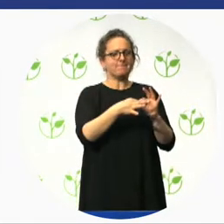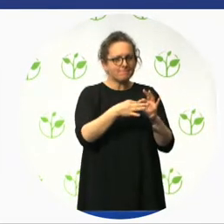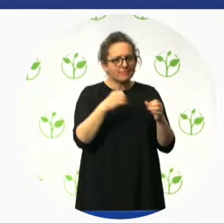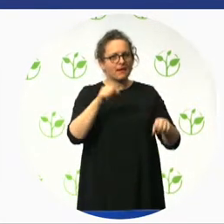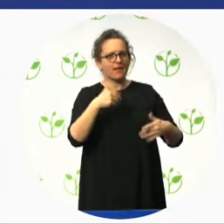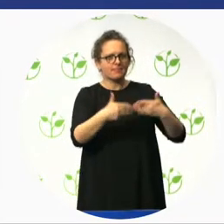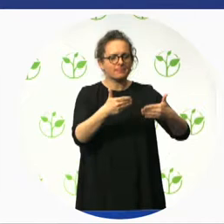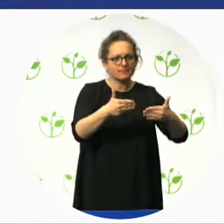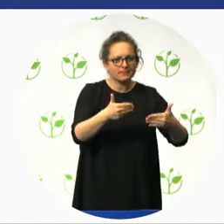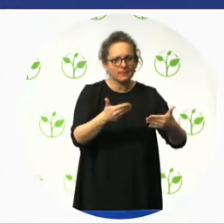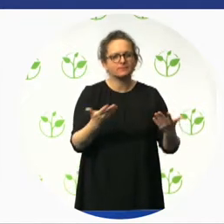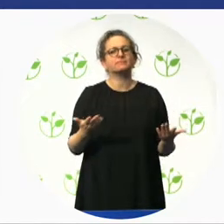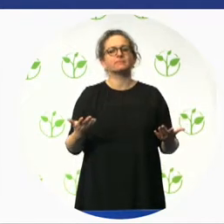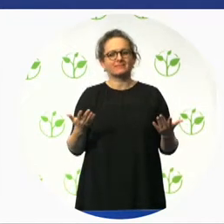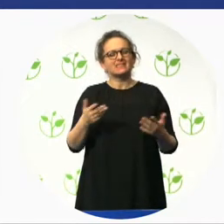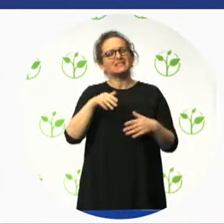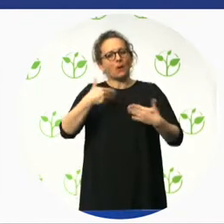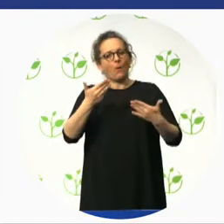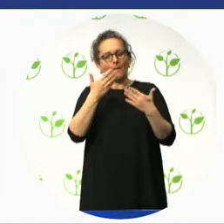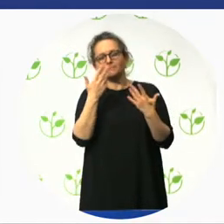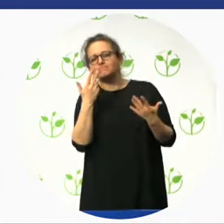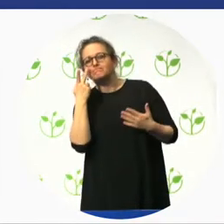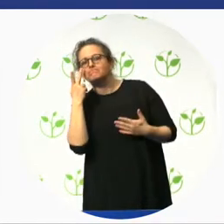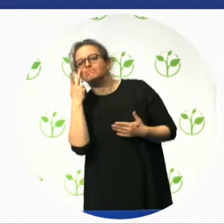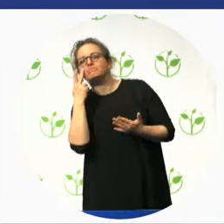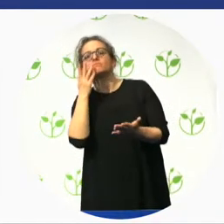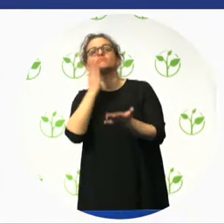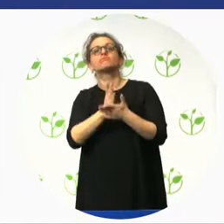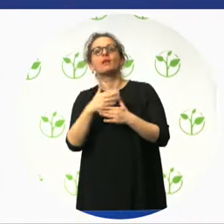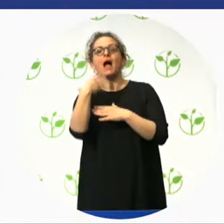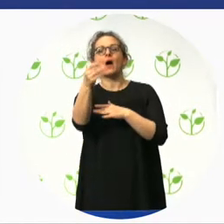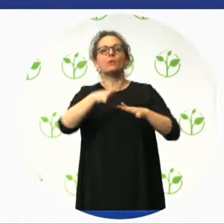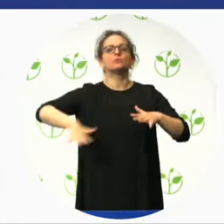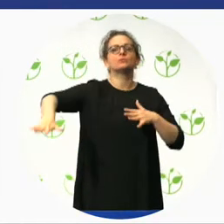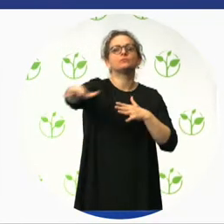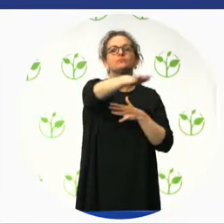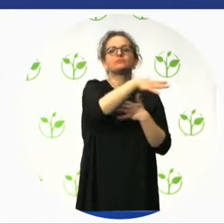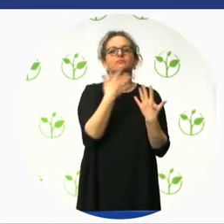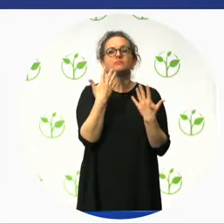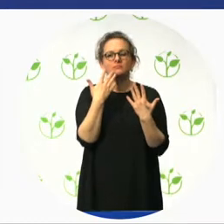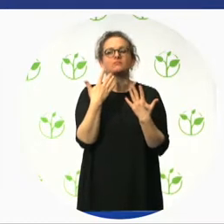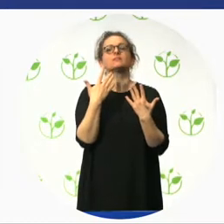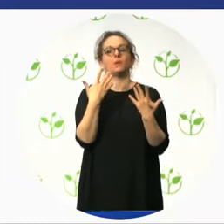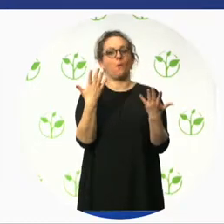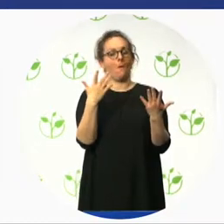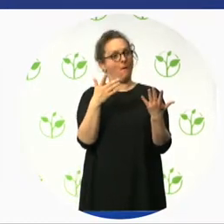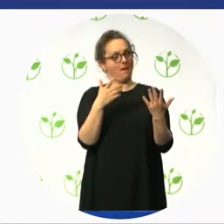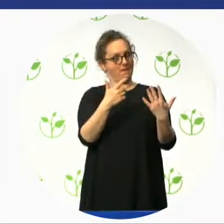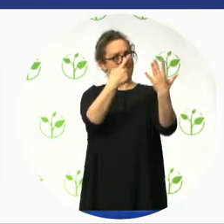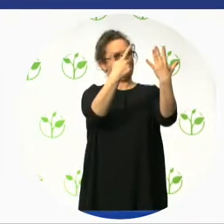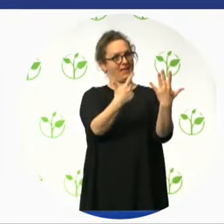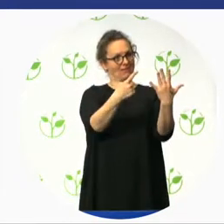In Canada, one in seven adults have a disability. This is projected to increase to one in five in 2036.